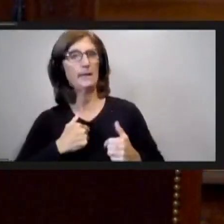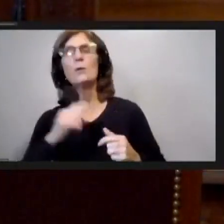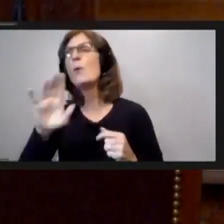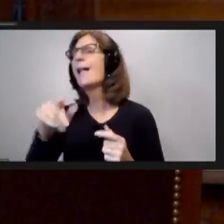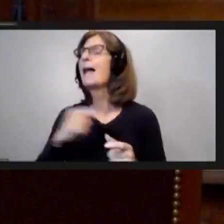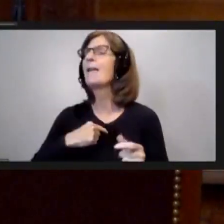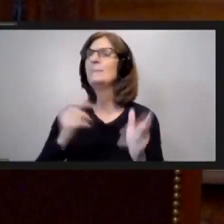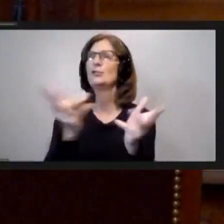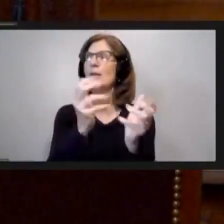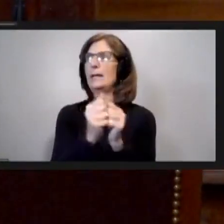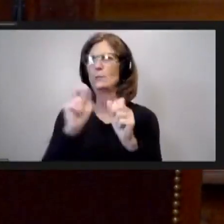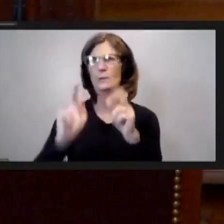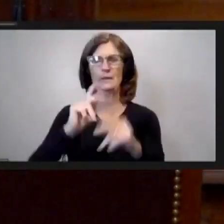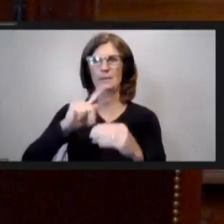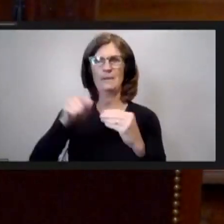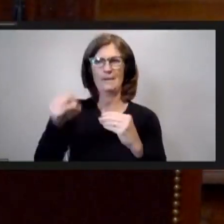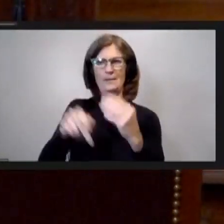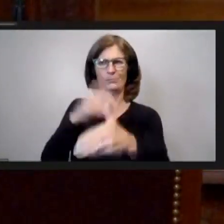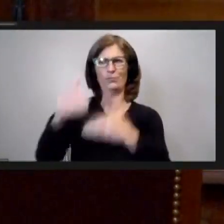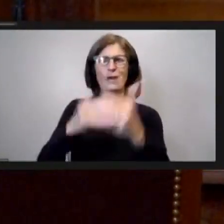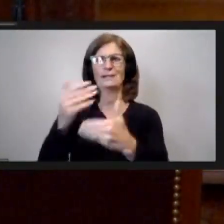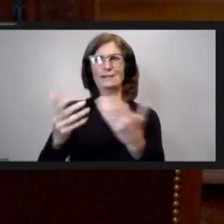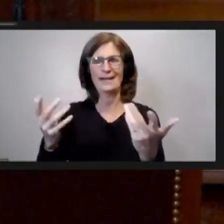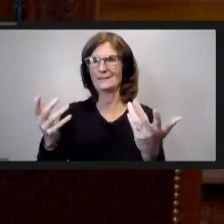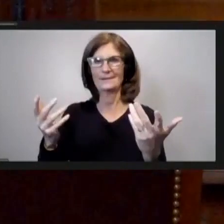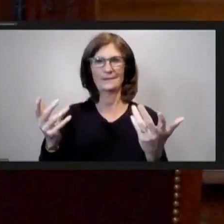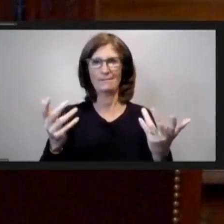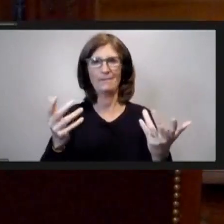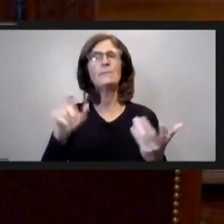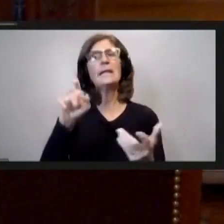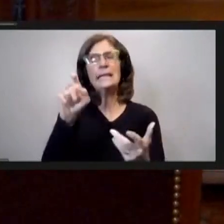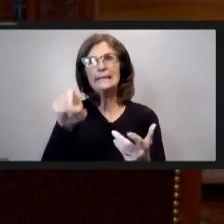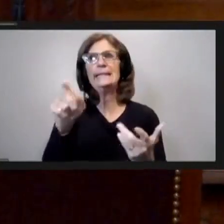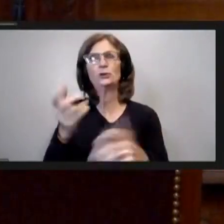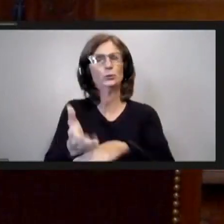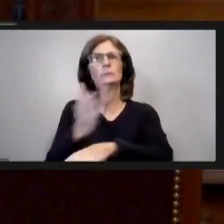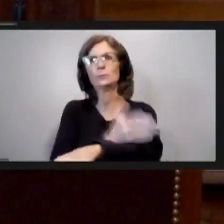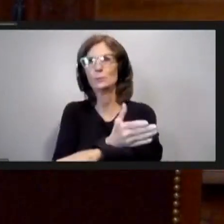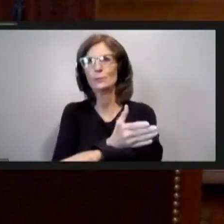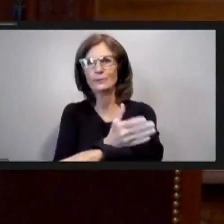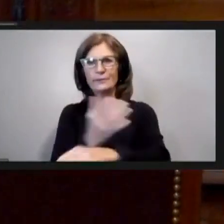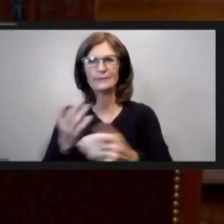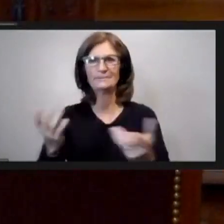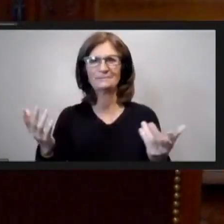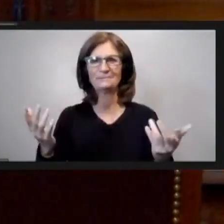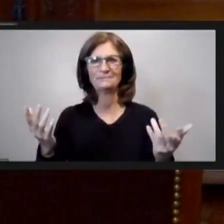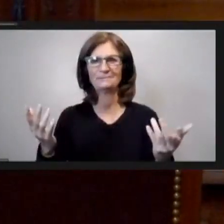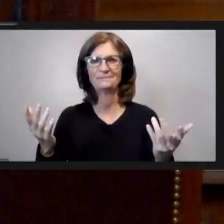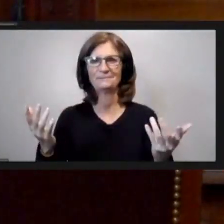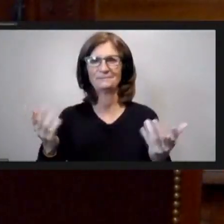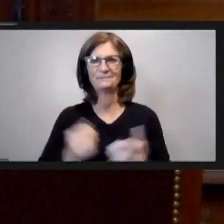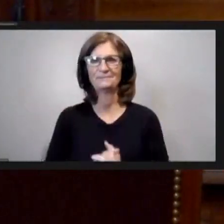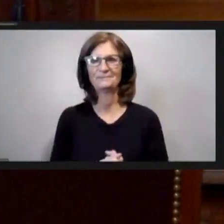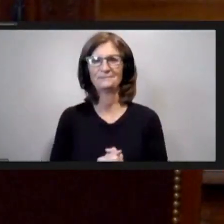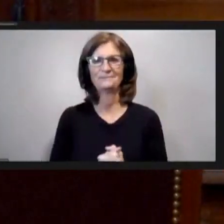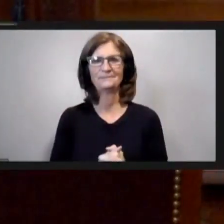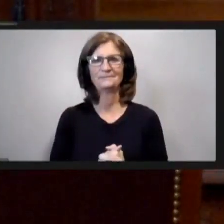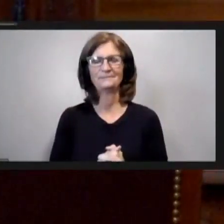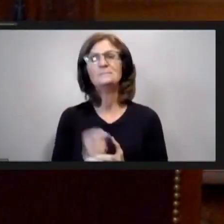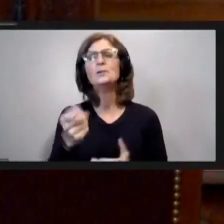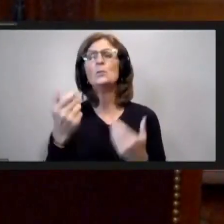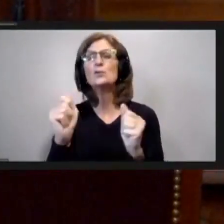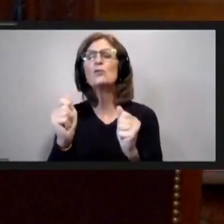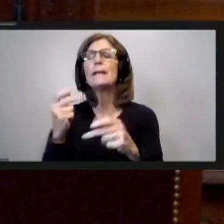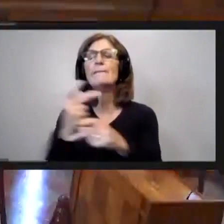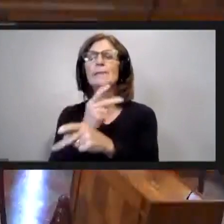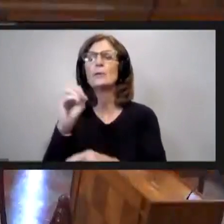doing something together and him and will talk about it it needs to be fixed this is nuts now and so we'll try to figure it out